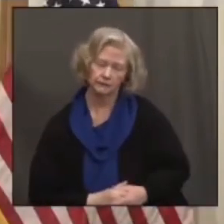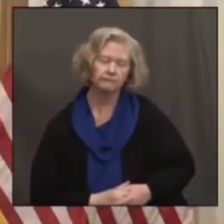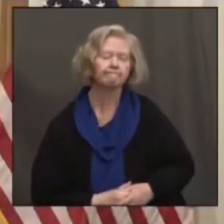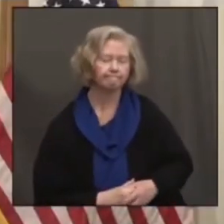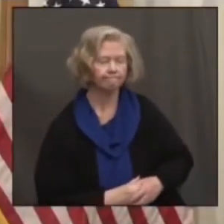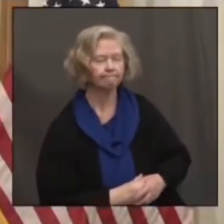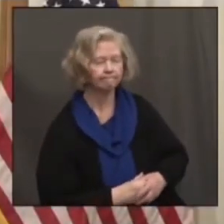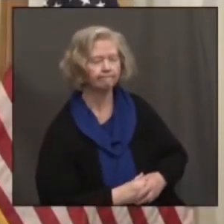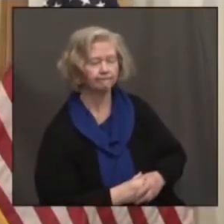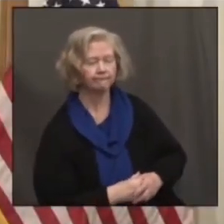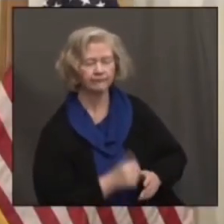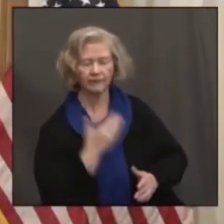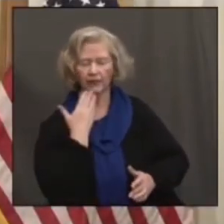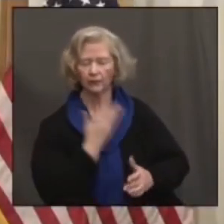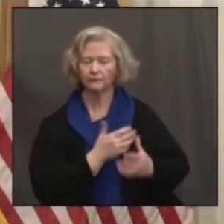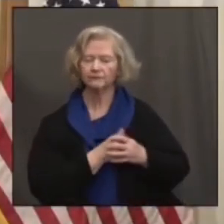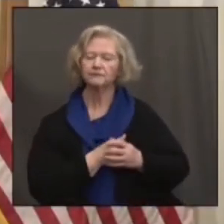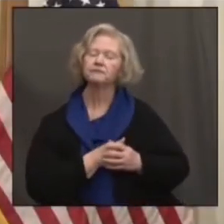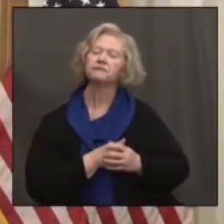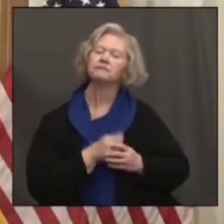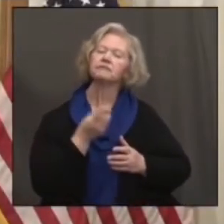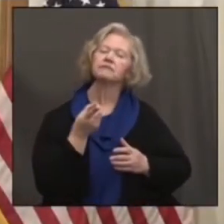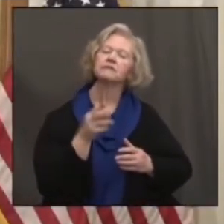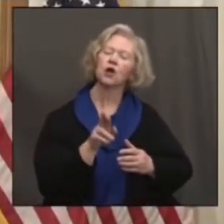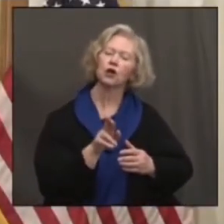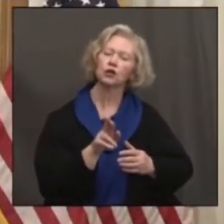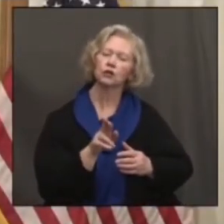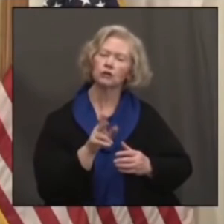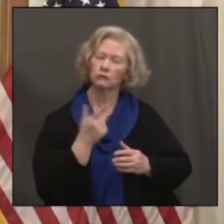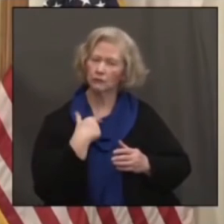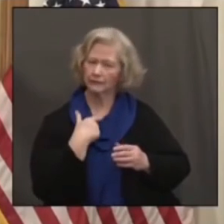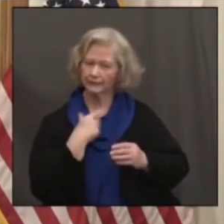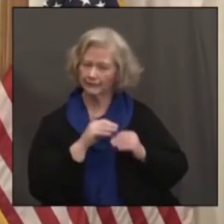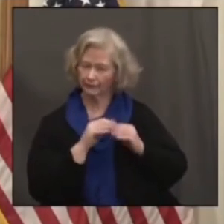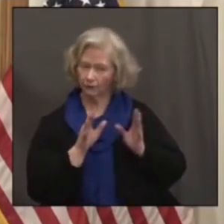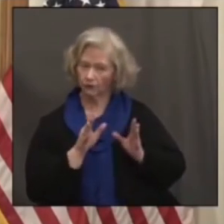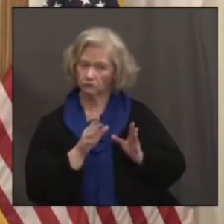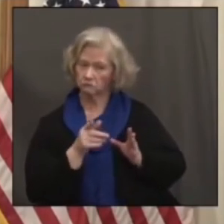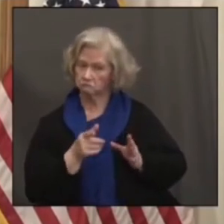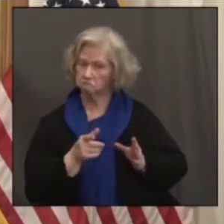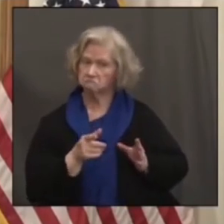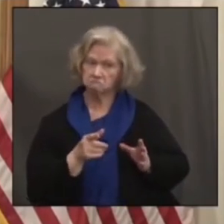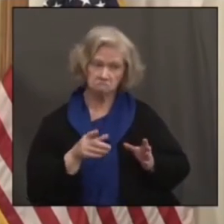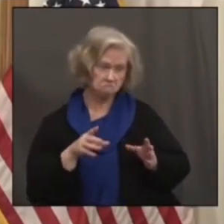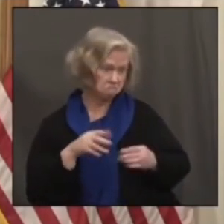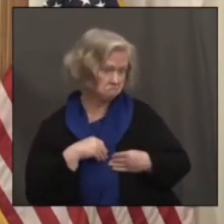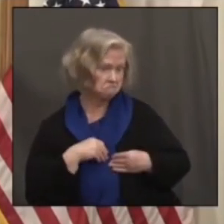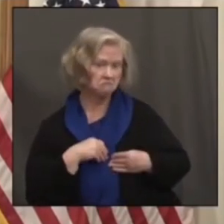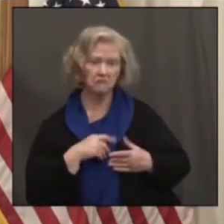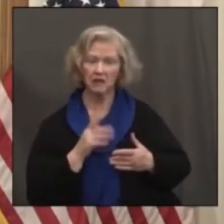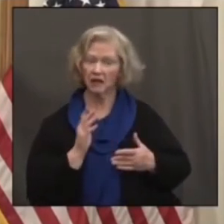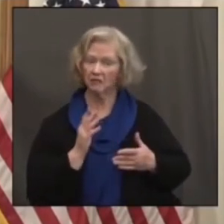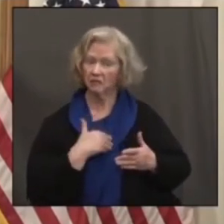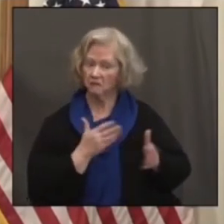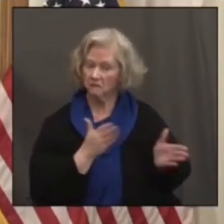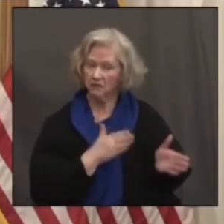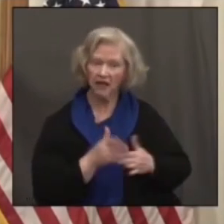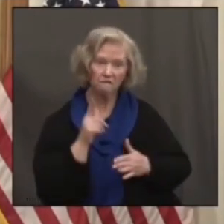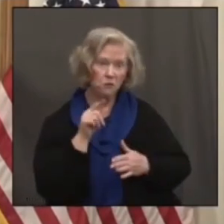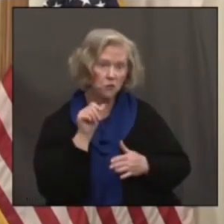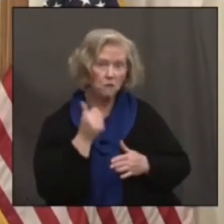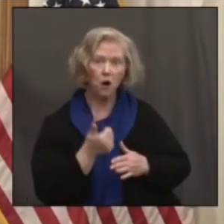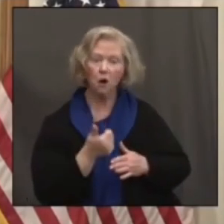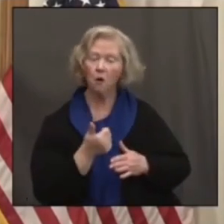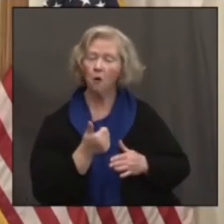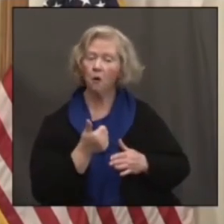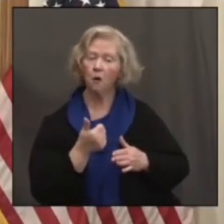Thanks for that. And just for Dr. Coe, just to clarify, you're okay with what the state is planning to do tomorrow in terms of